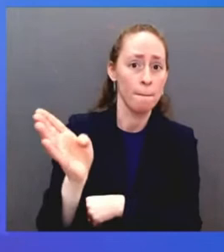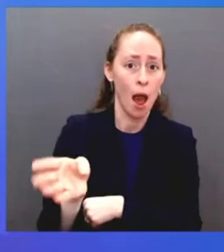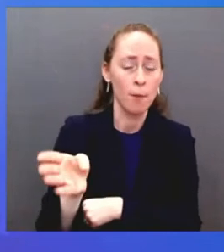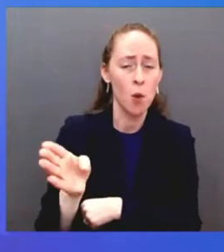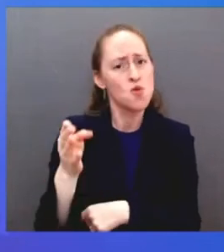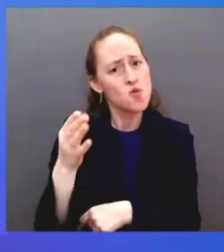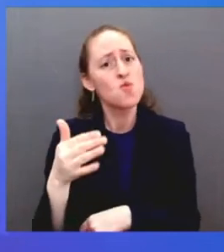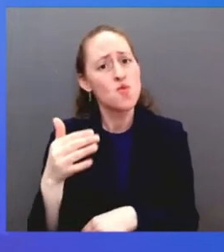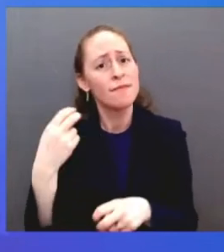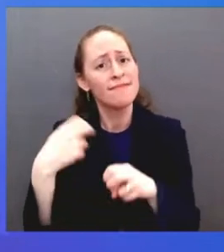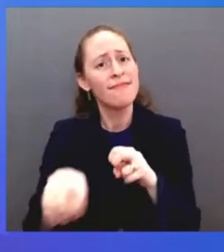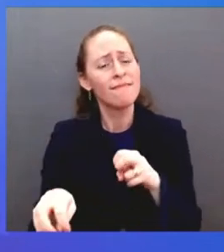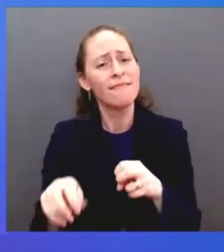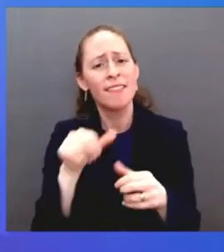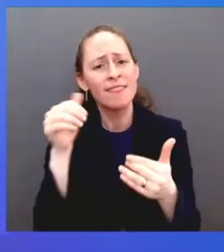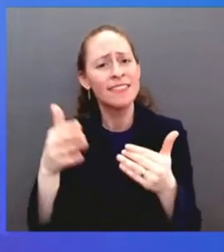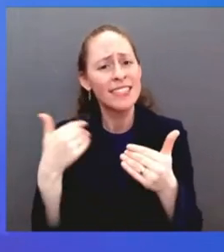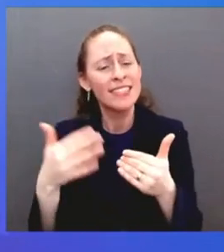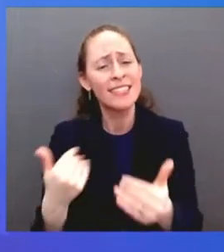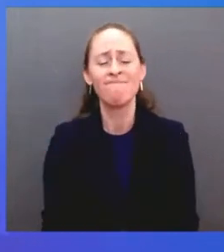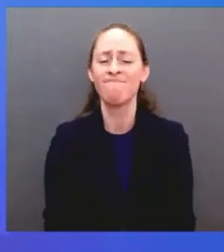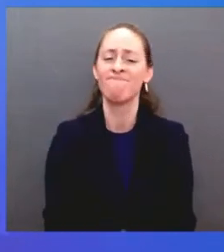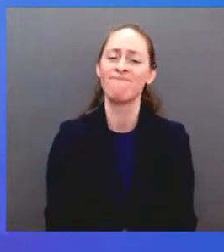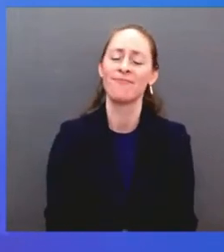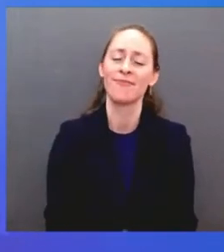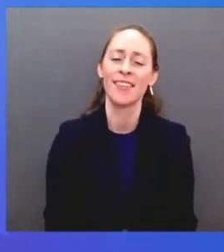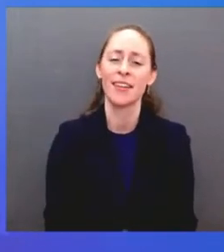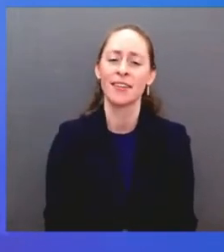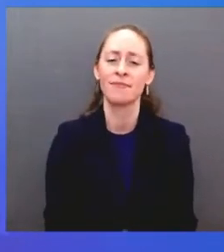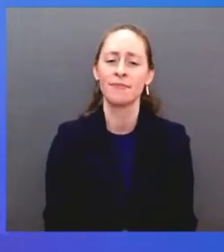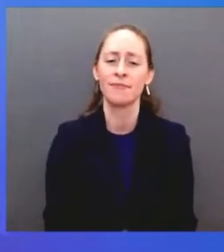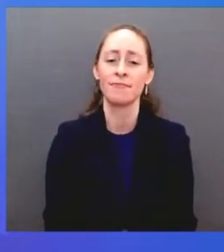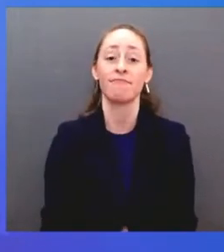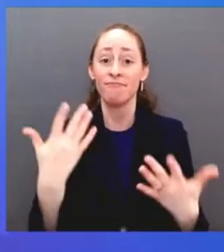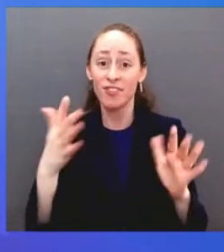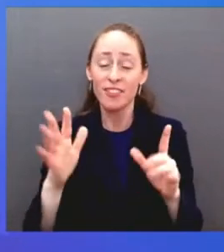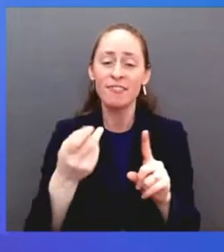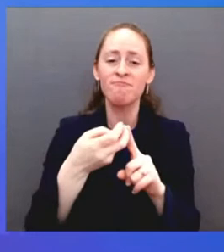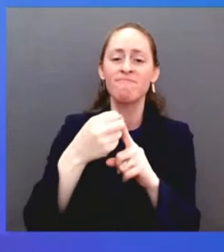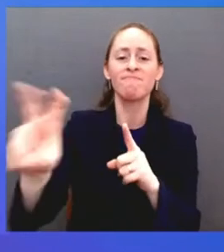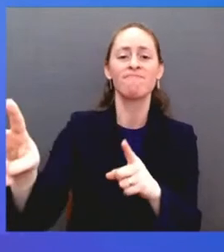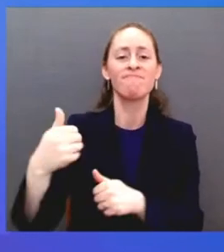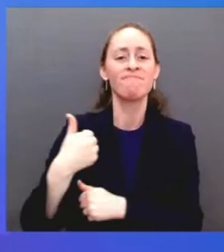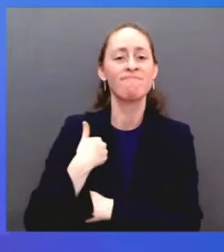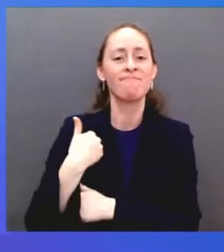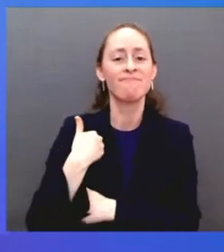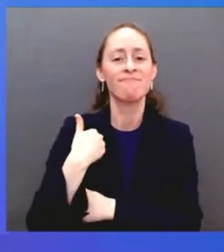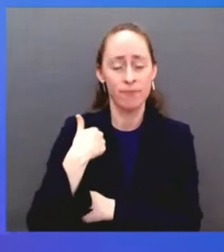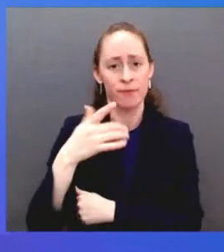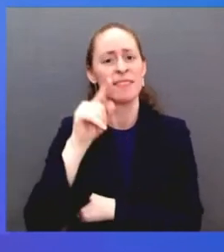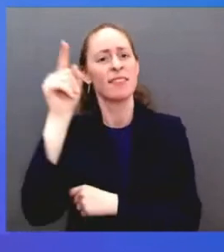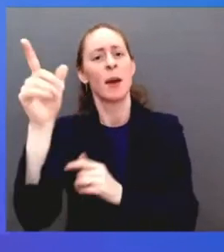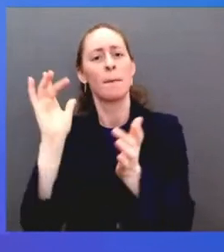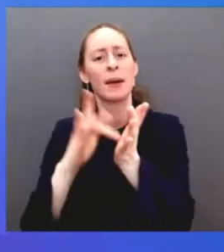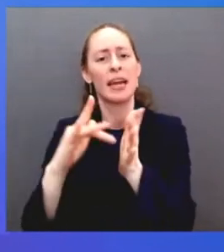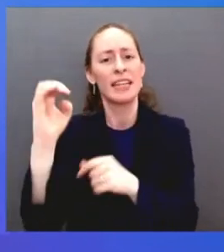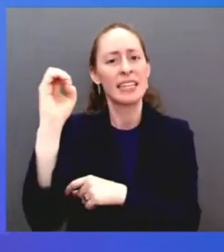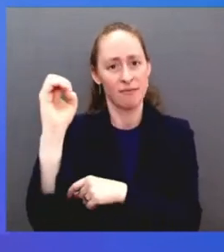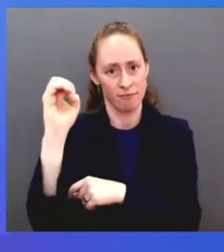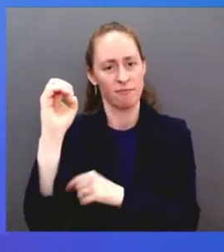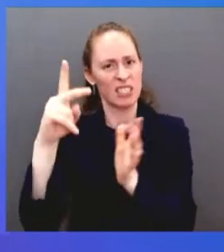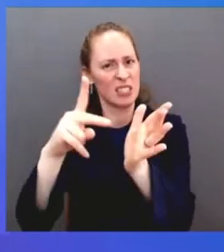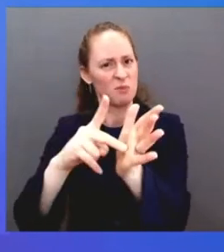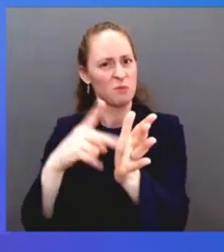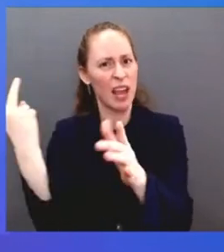serving two tours of duty in the Middle East. I believe that he was following the example set by my uncles, who